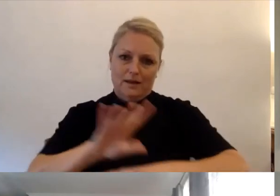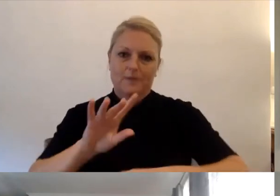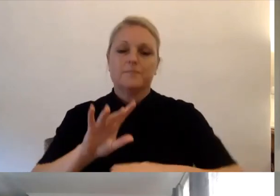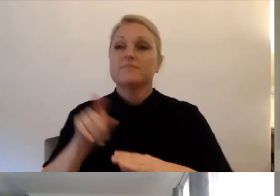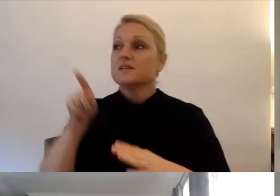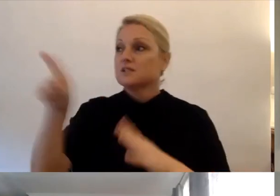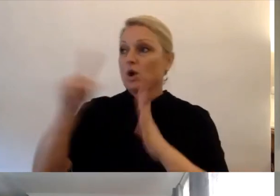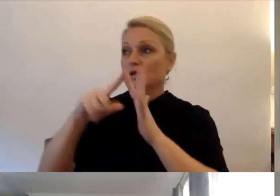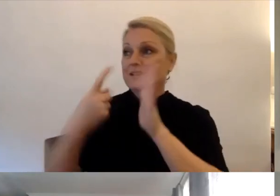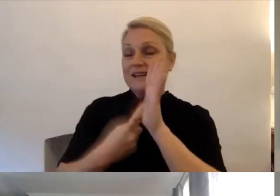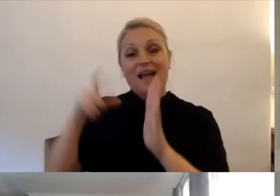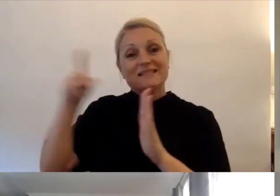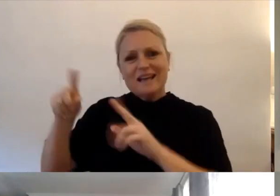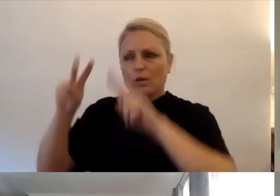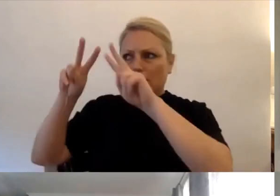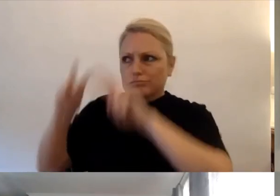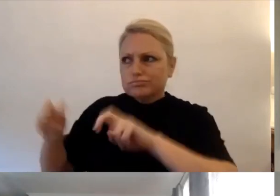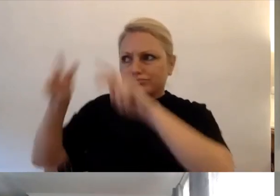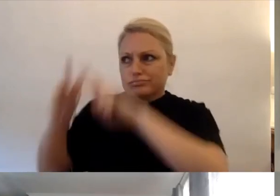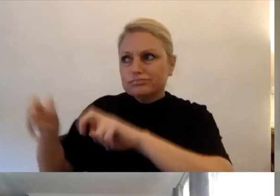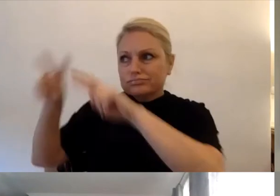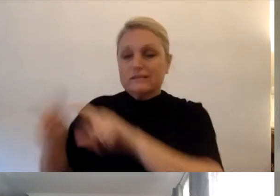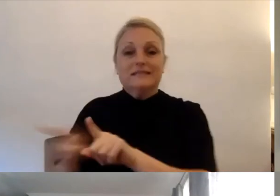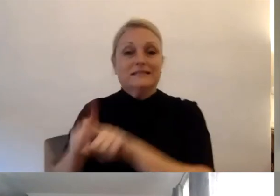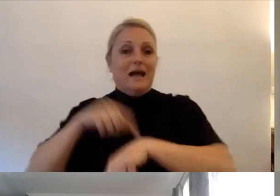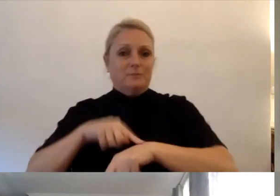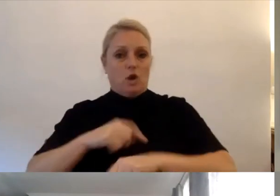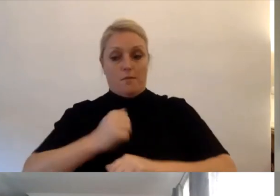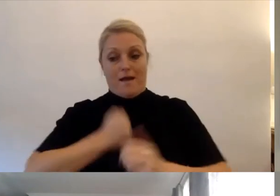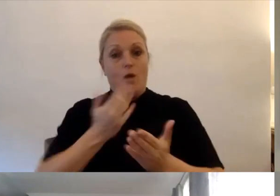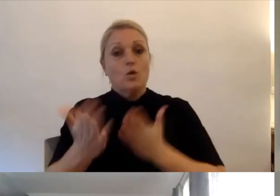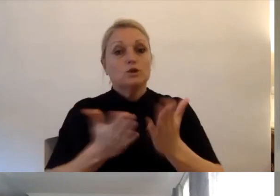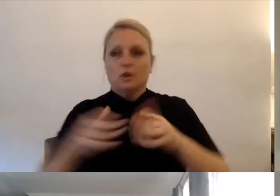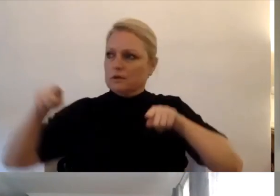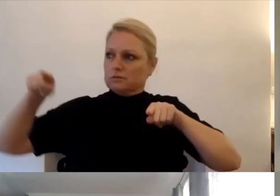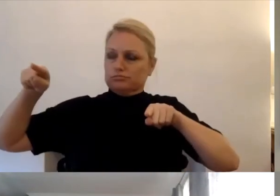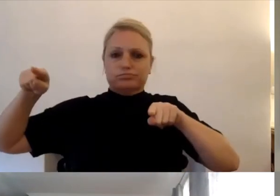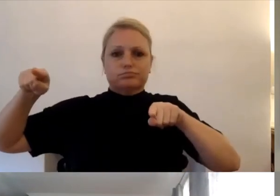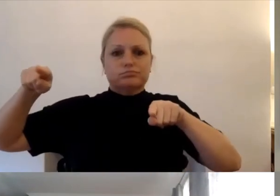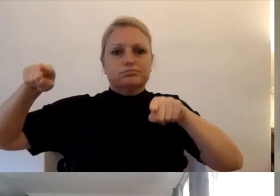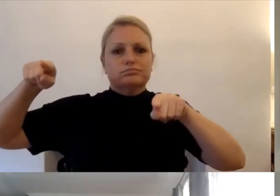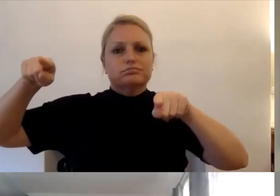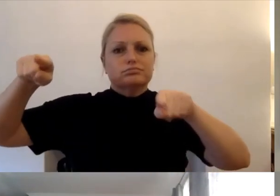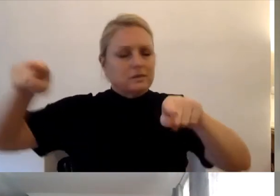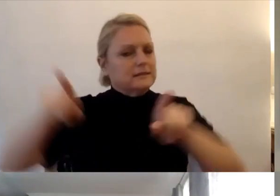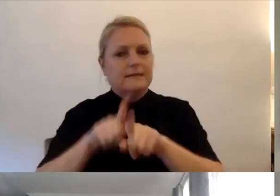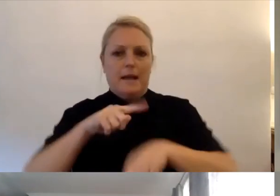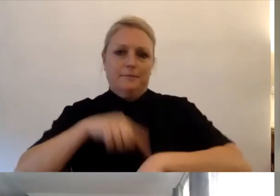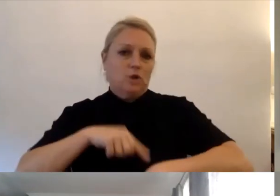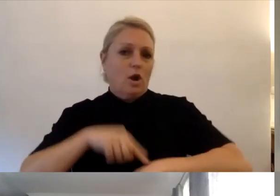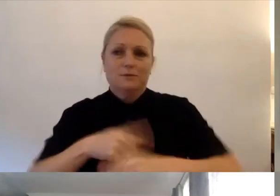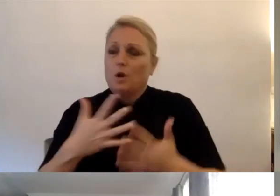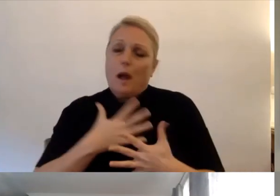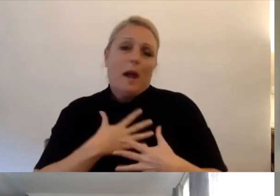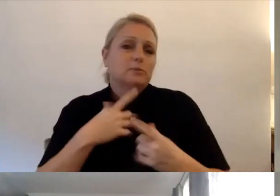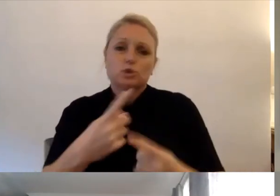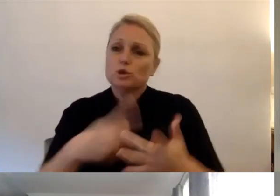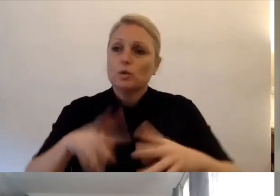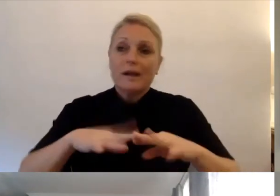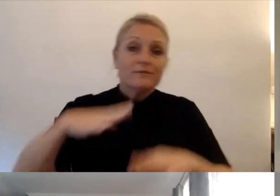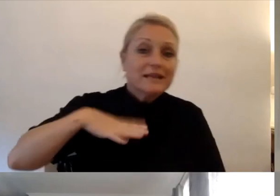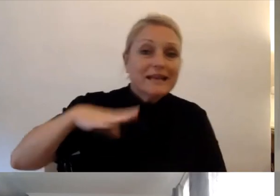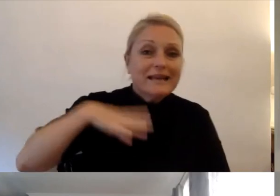their investigations. And you're able to access the service as much or as little as you require during that time.